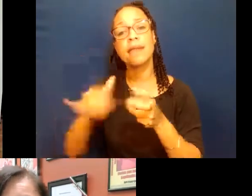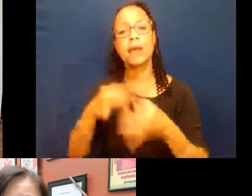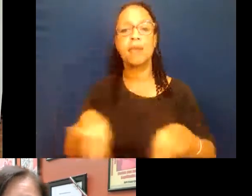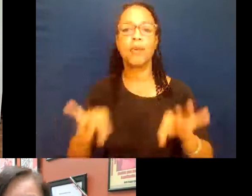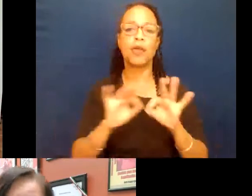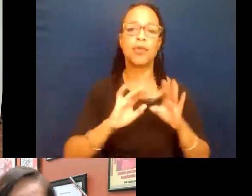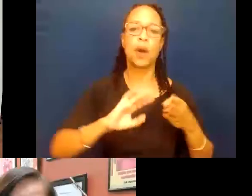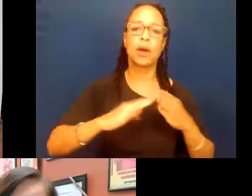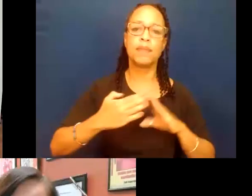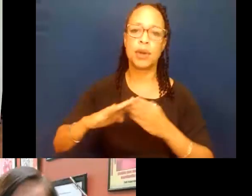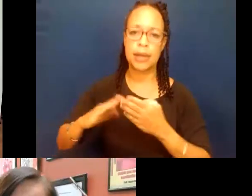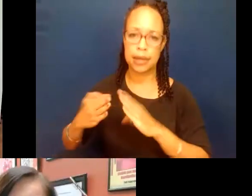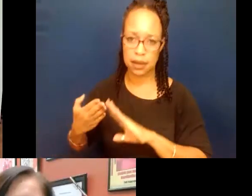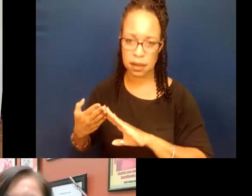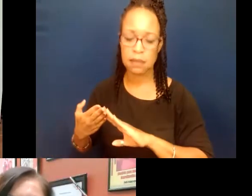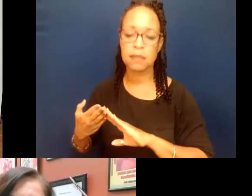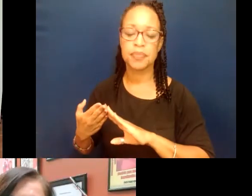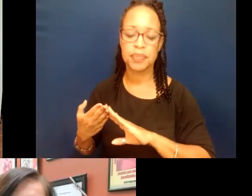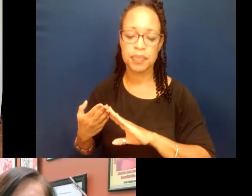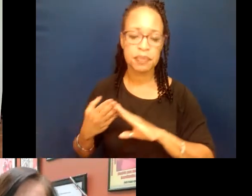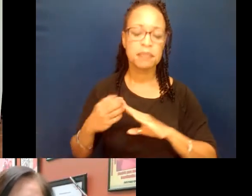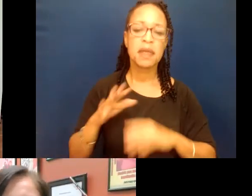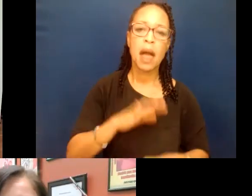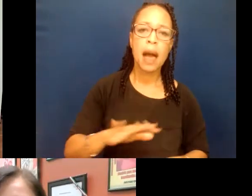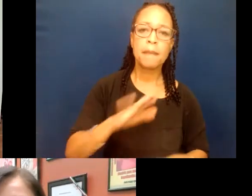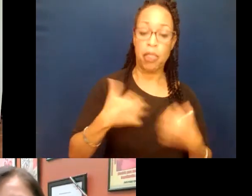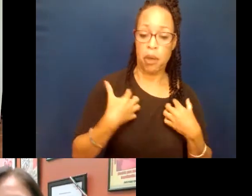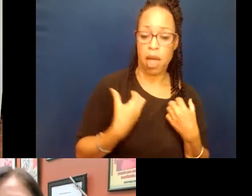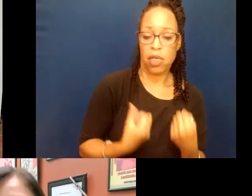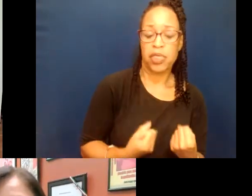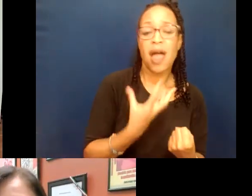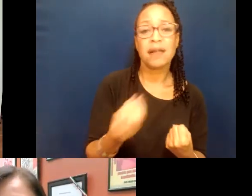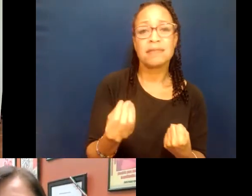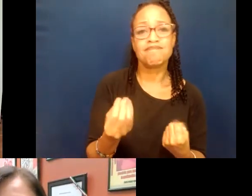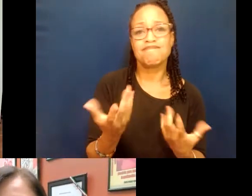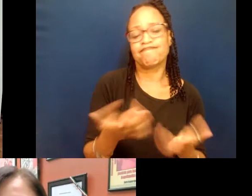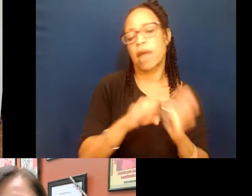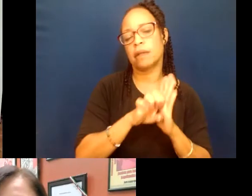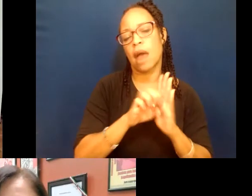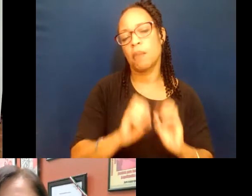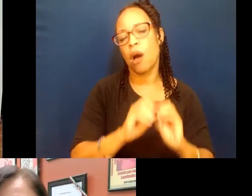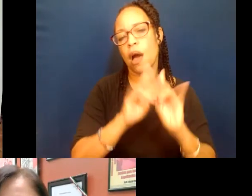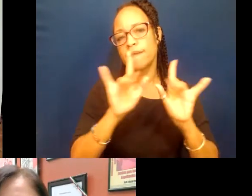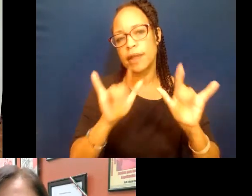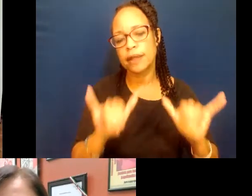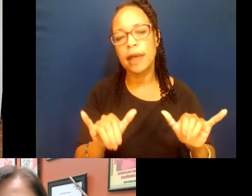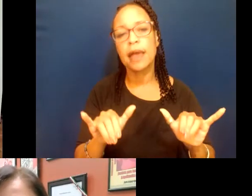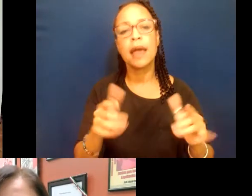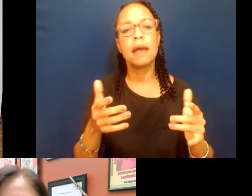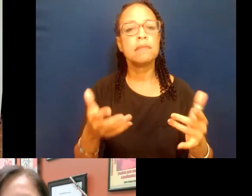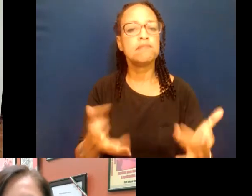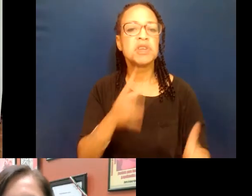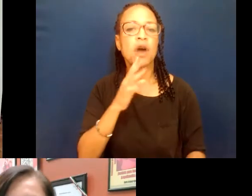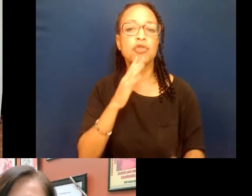su bienestar. Y, por ejemplo, obviamente, si vas a hablar con la comunidad latina